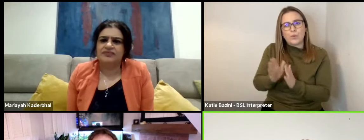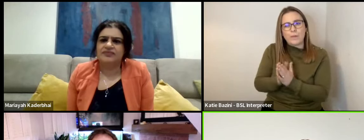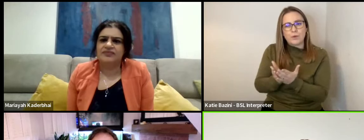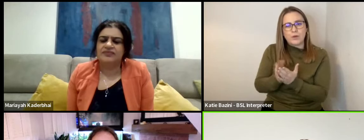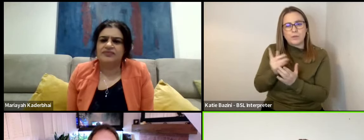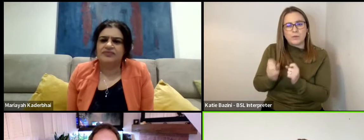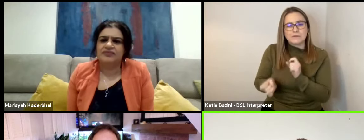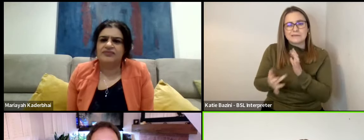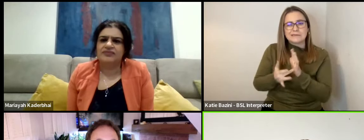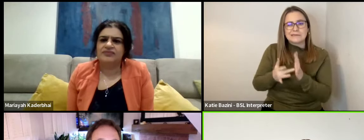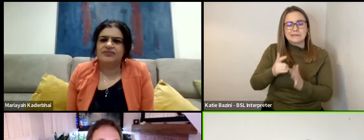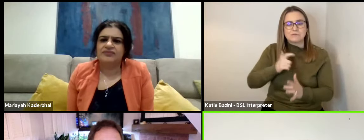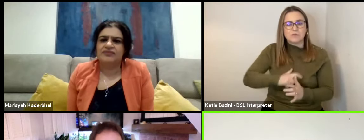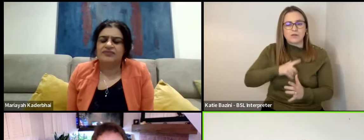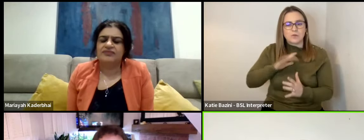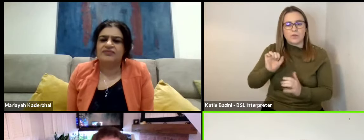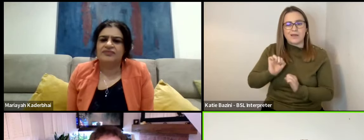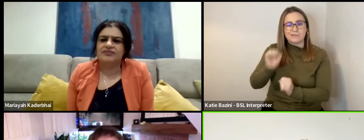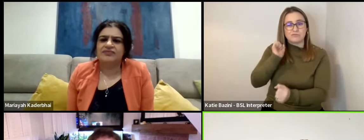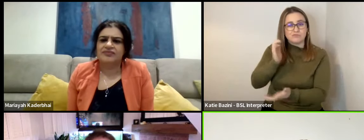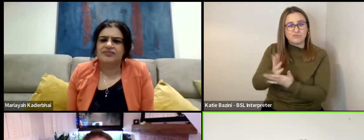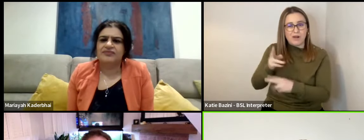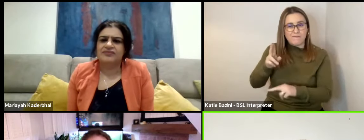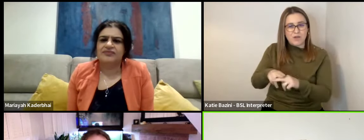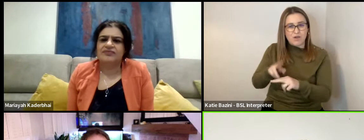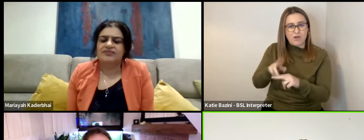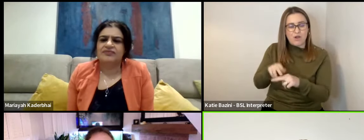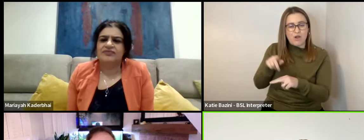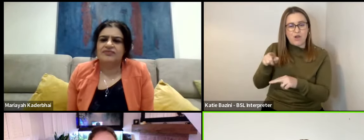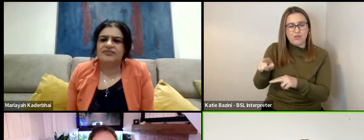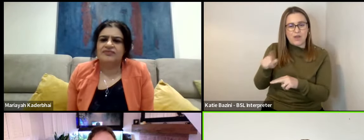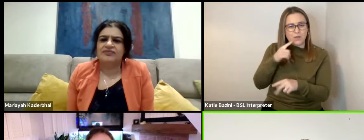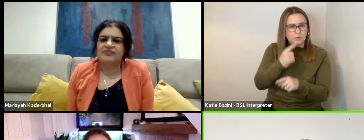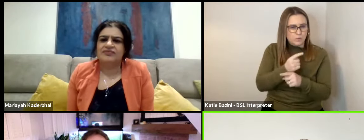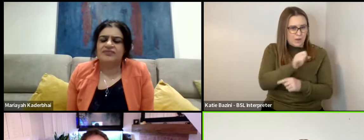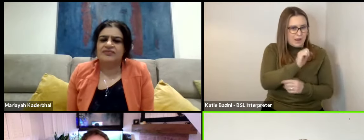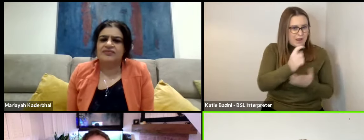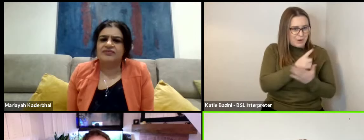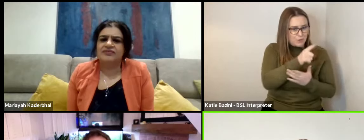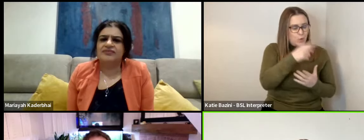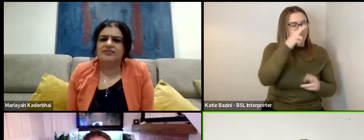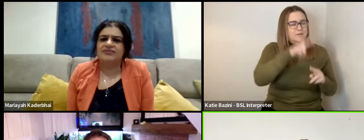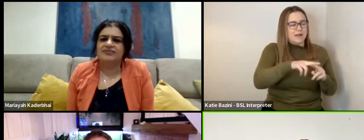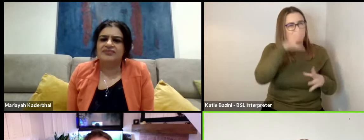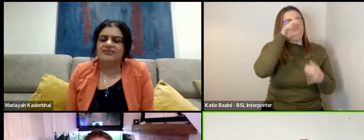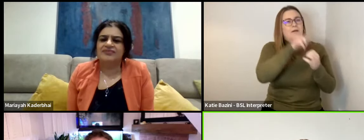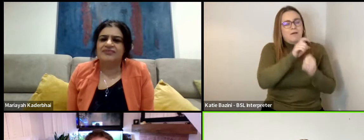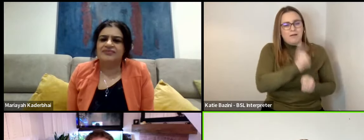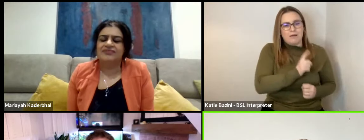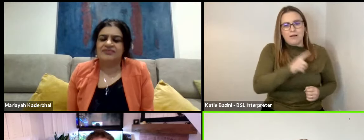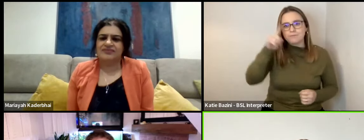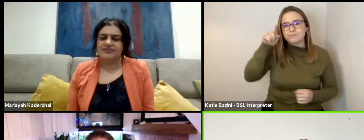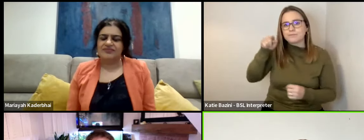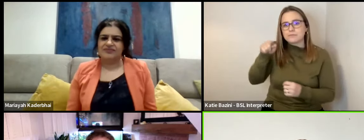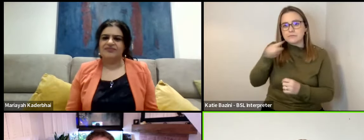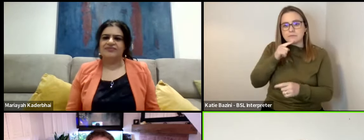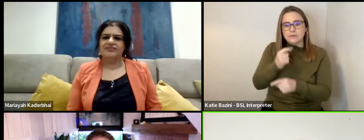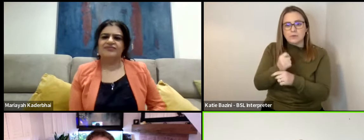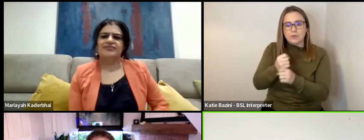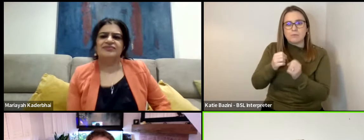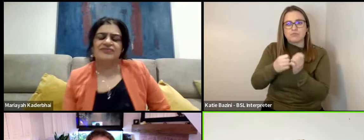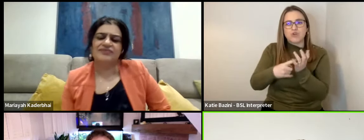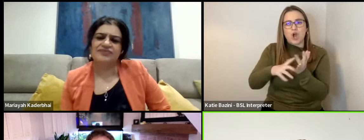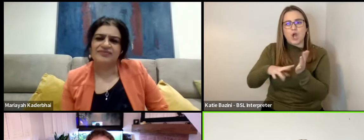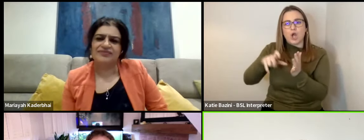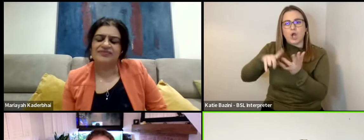relationship with his real father figure, which you're talking about your dad made me, your character's dad made me think of, which is Bronco Henry. And